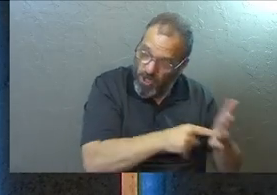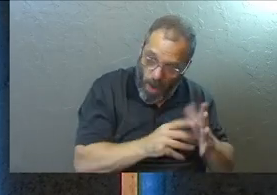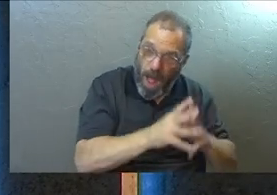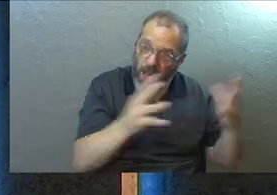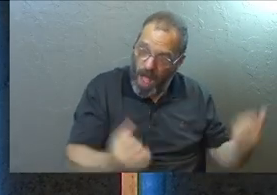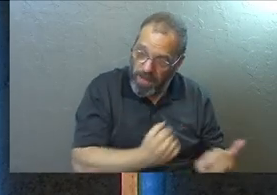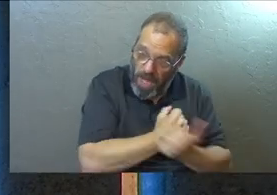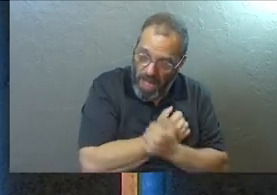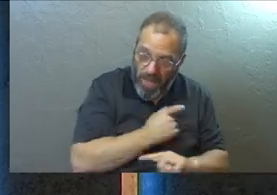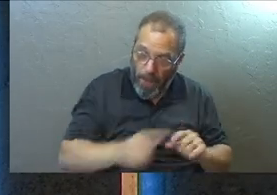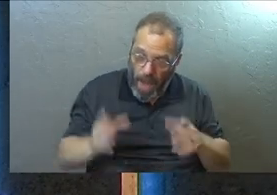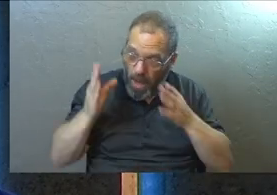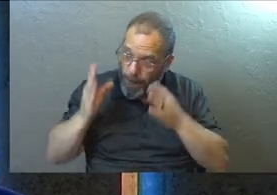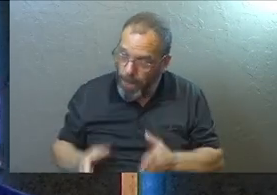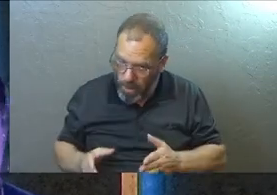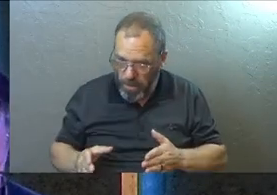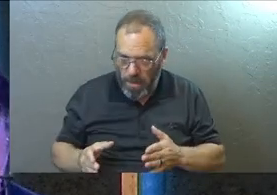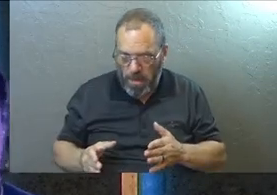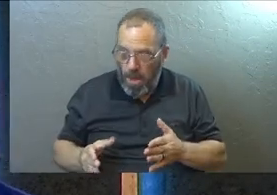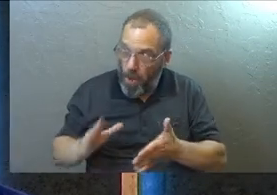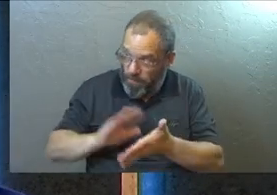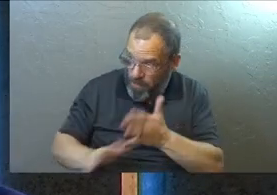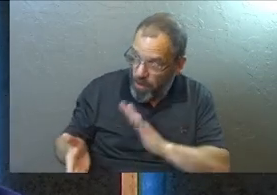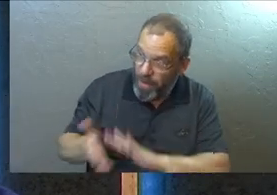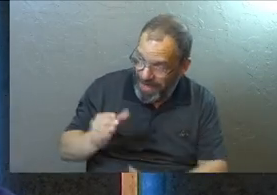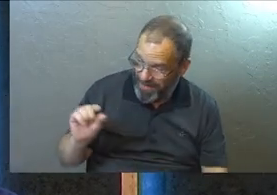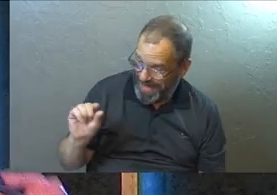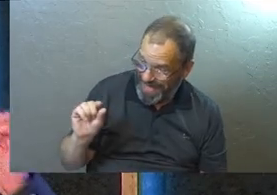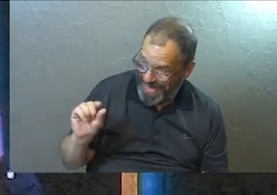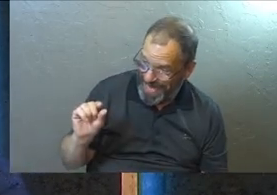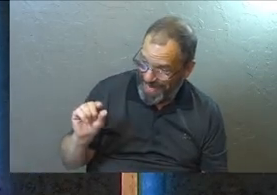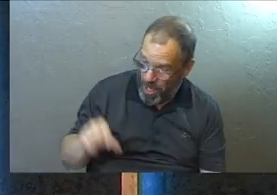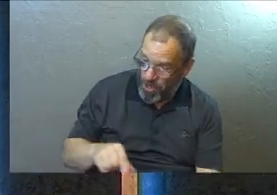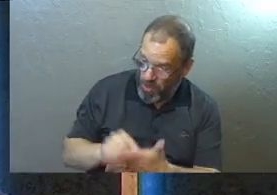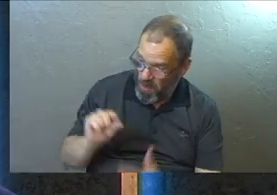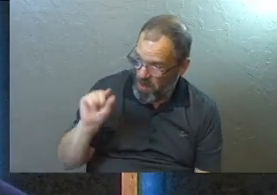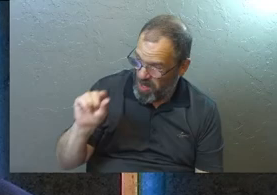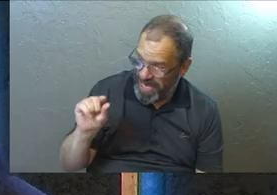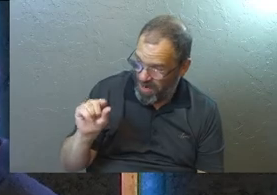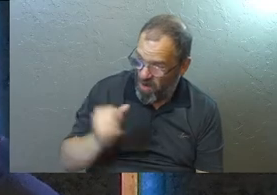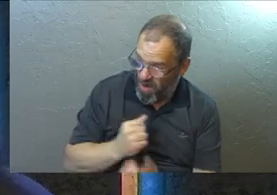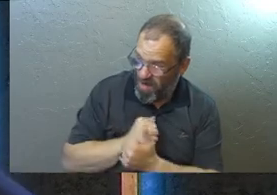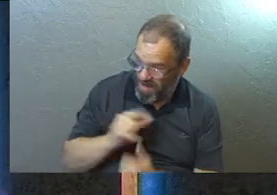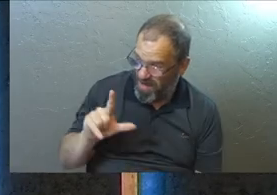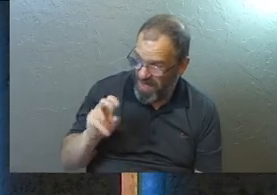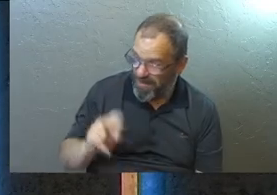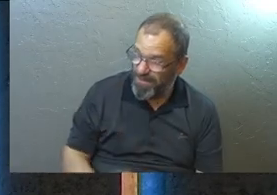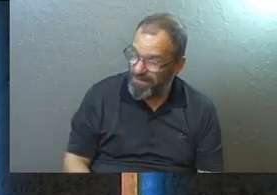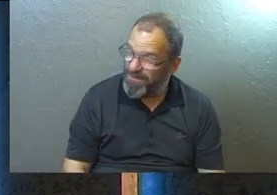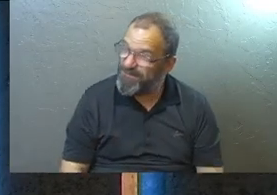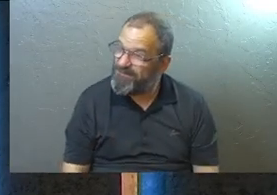me much love, but a person who is forgiven little shows only little love.